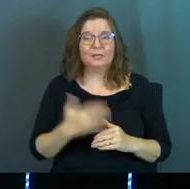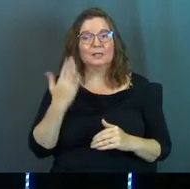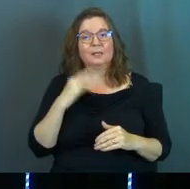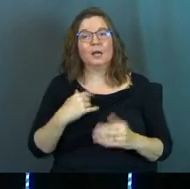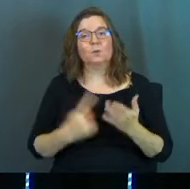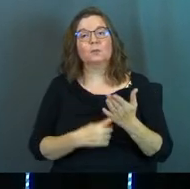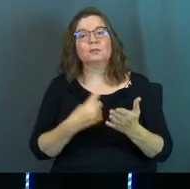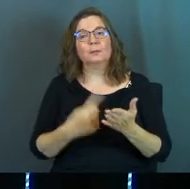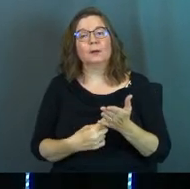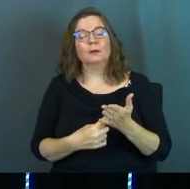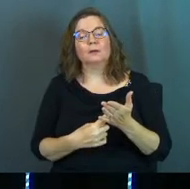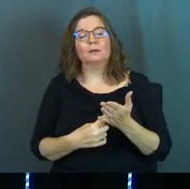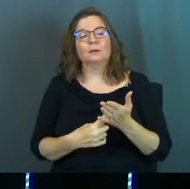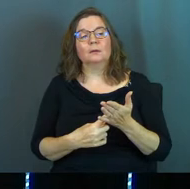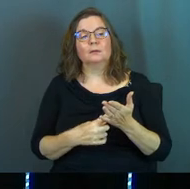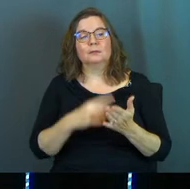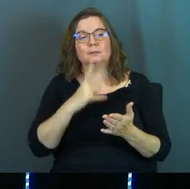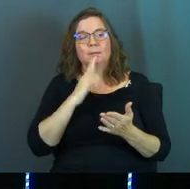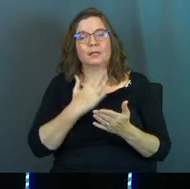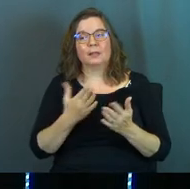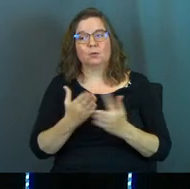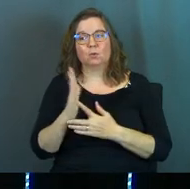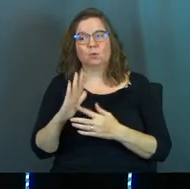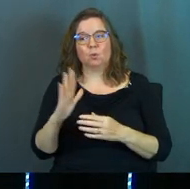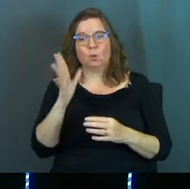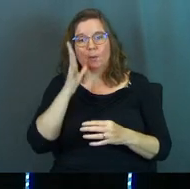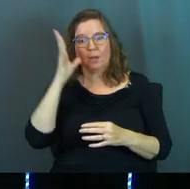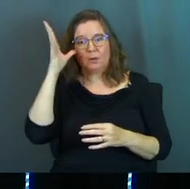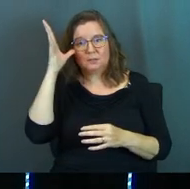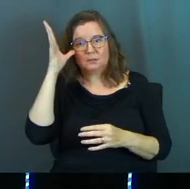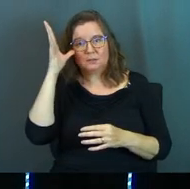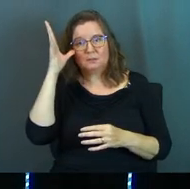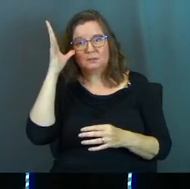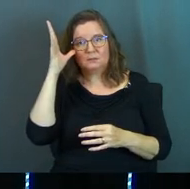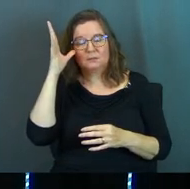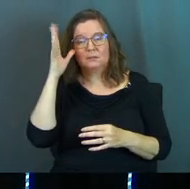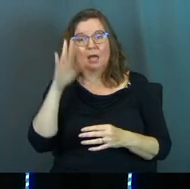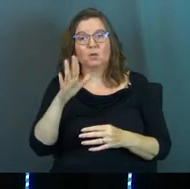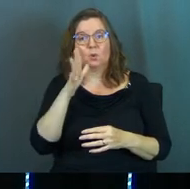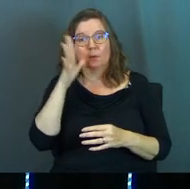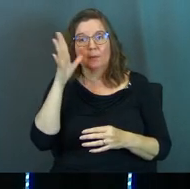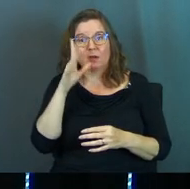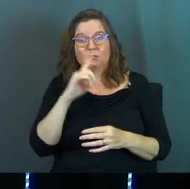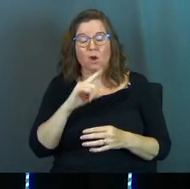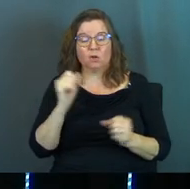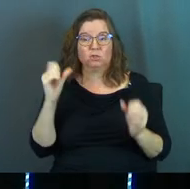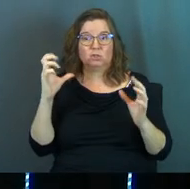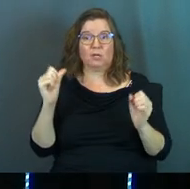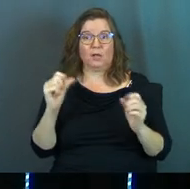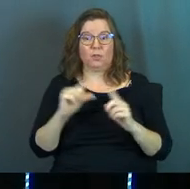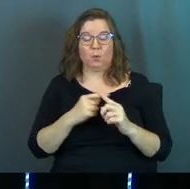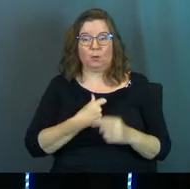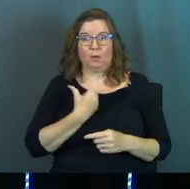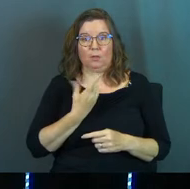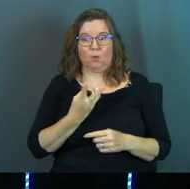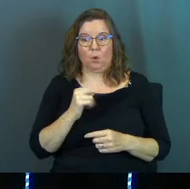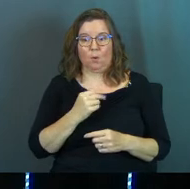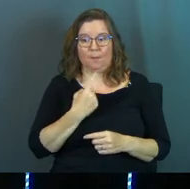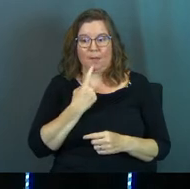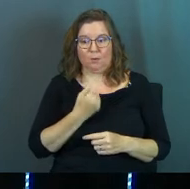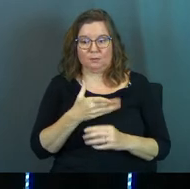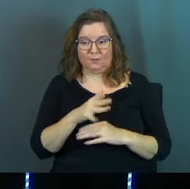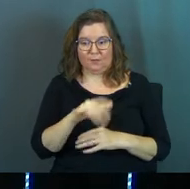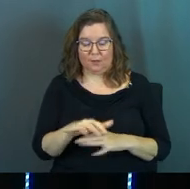God will sometimes speak things through your parents and your parents are shocked that the words came out of their own